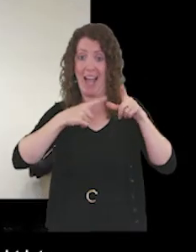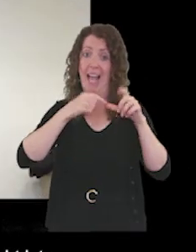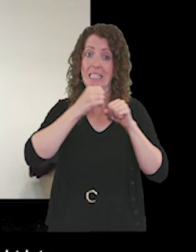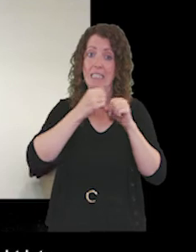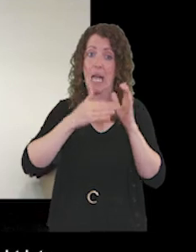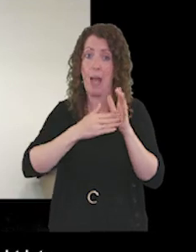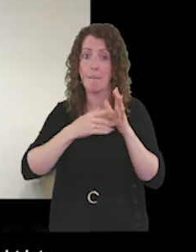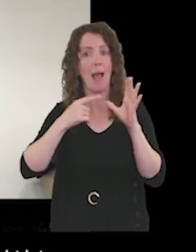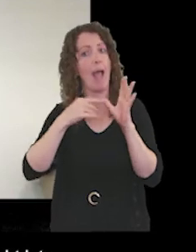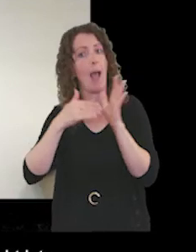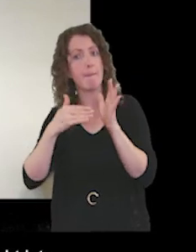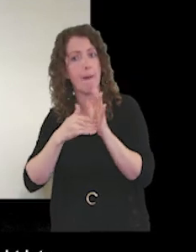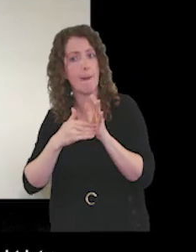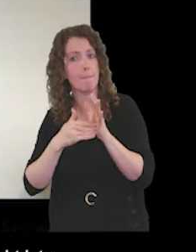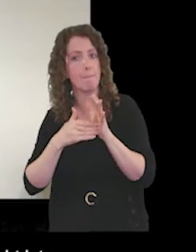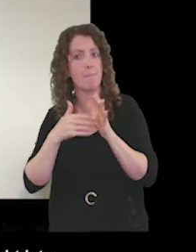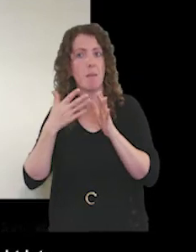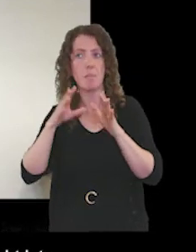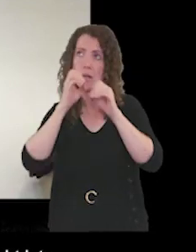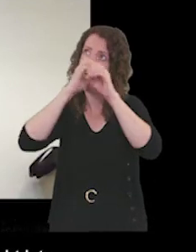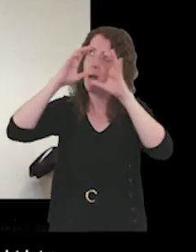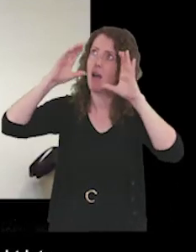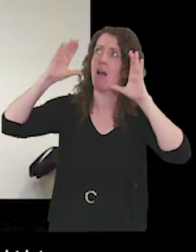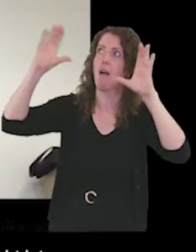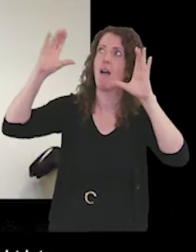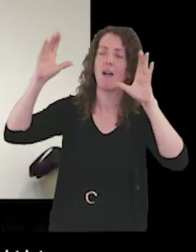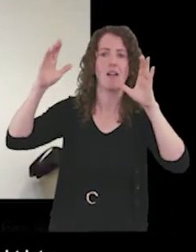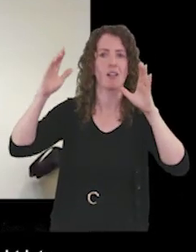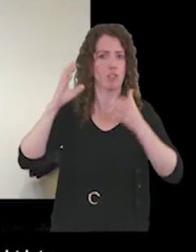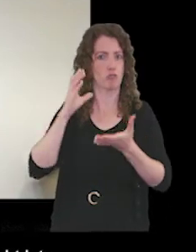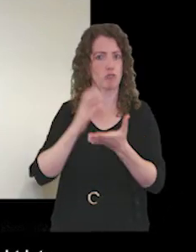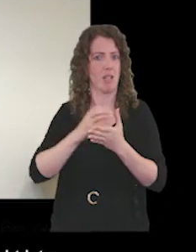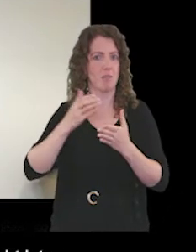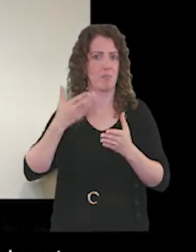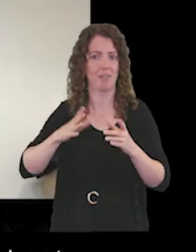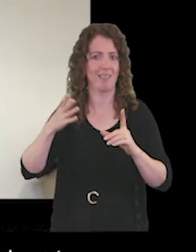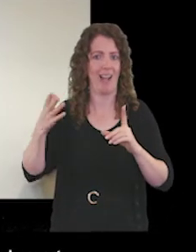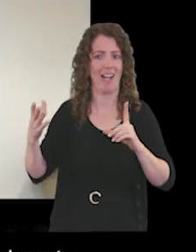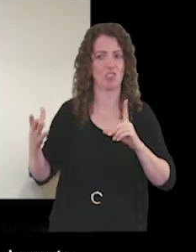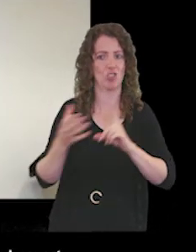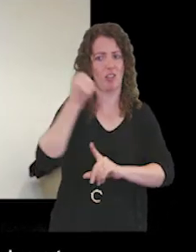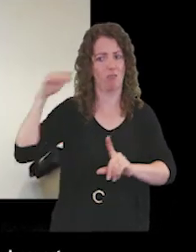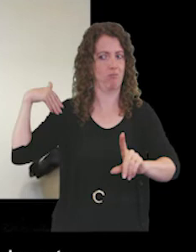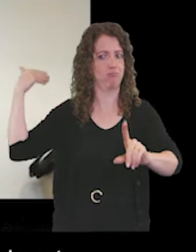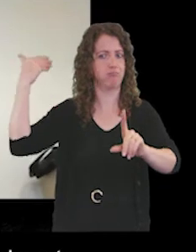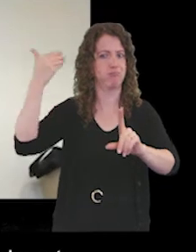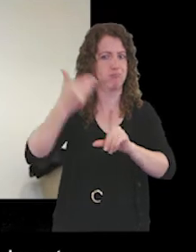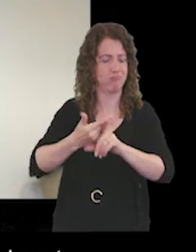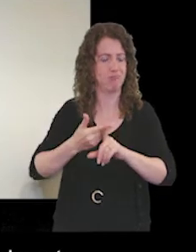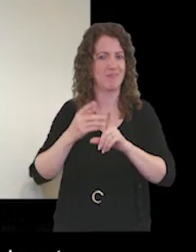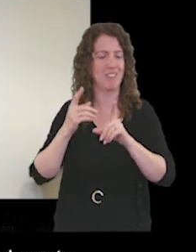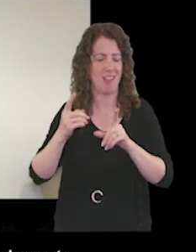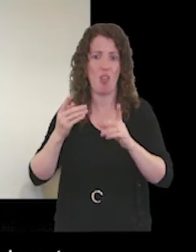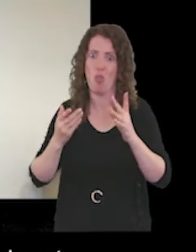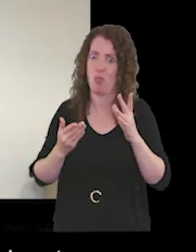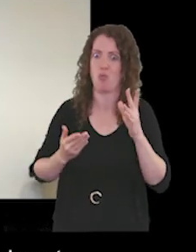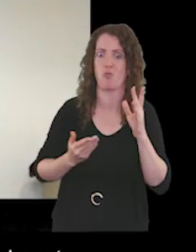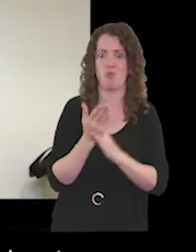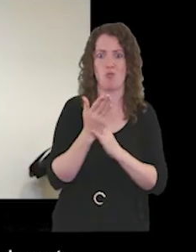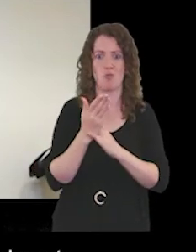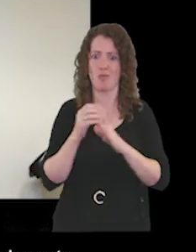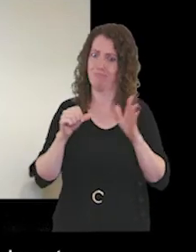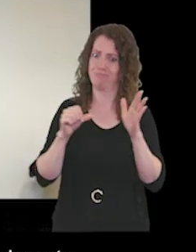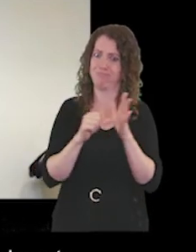has given you some insight into how much the trust has achieved despite the understandable impacts of the